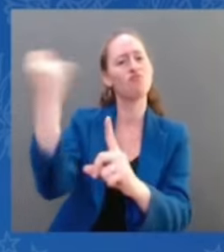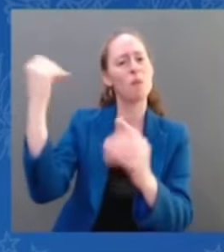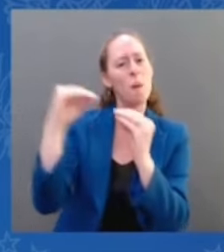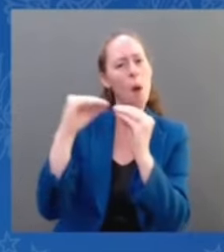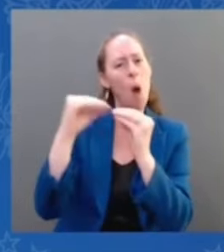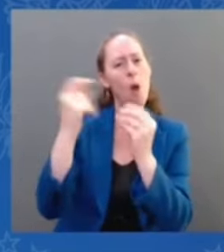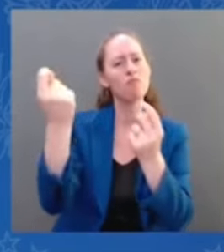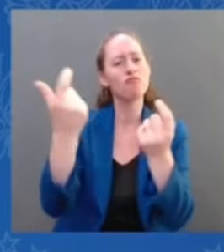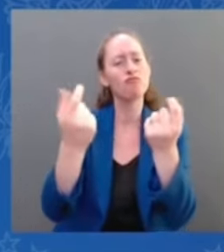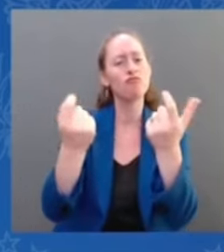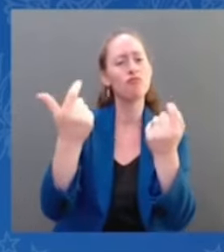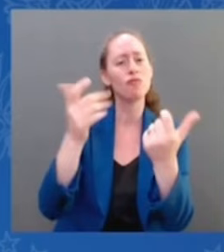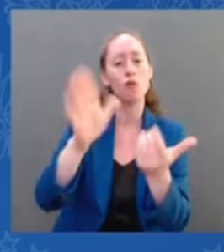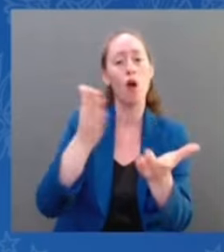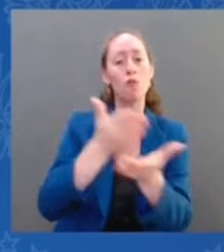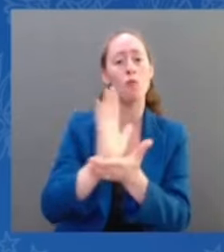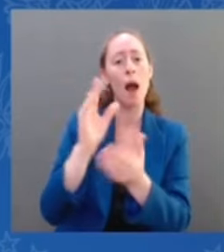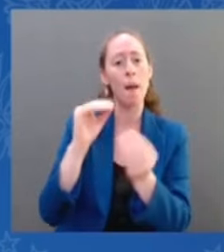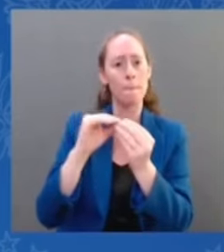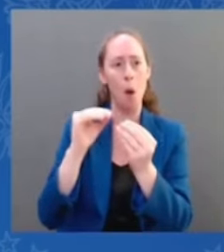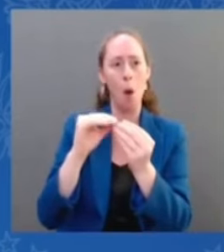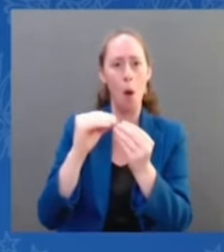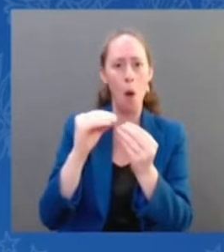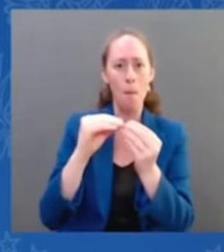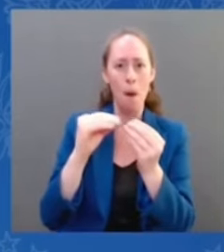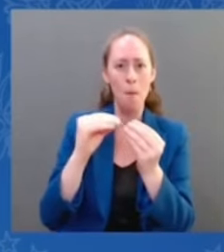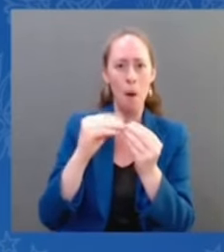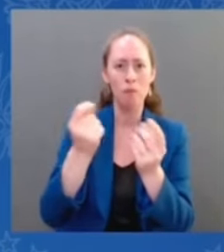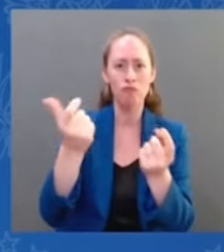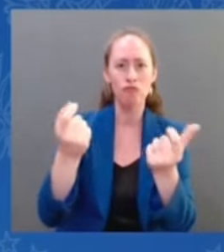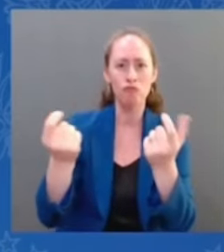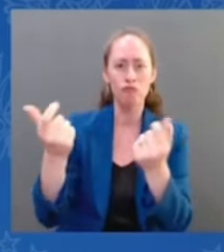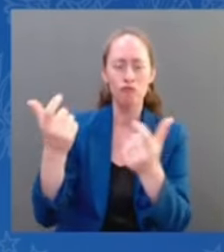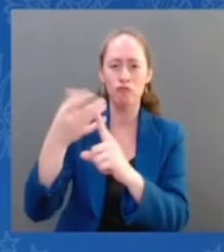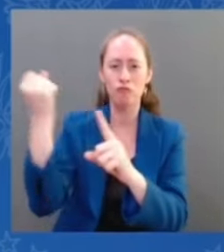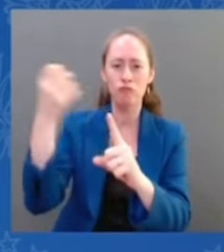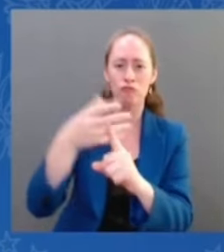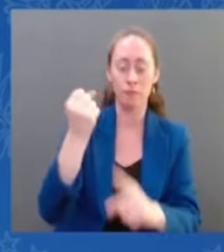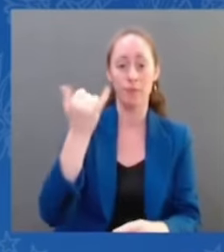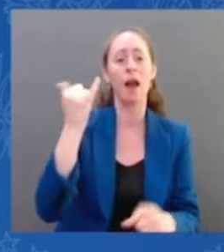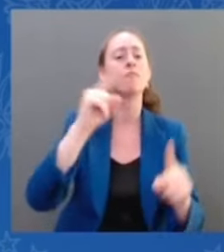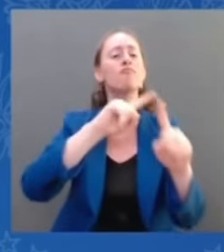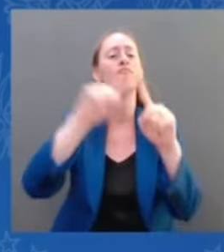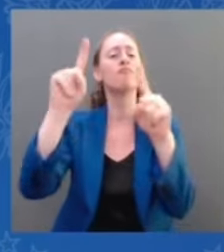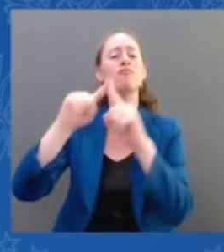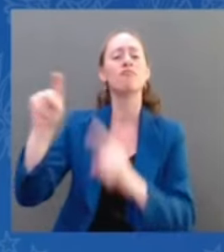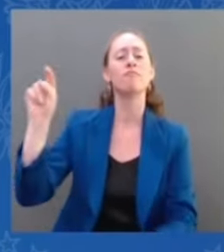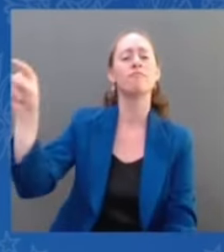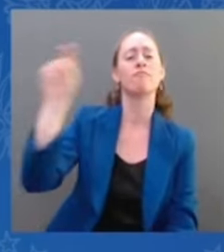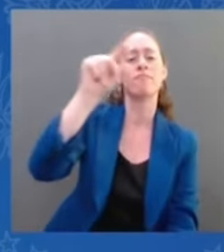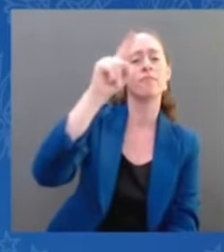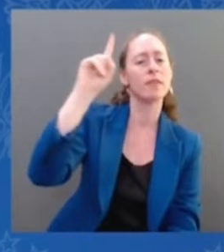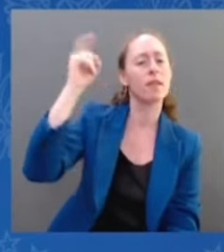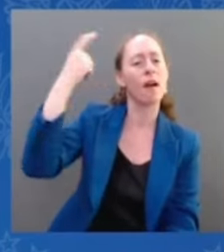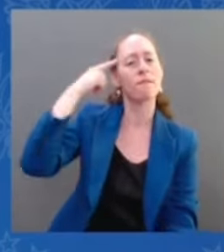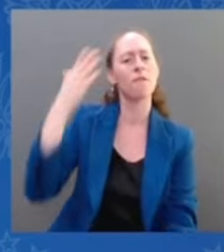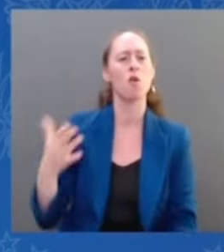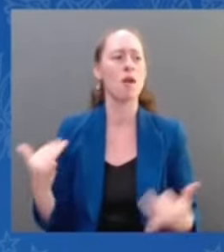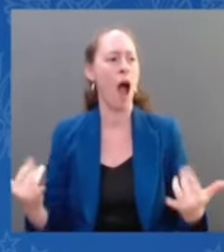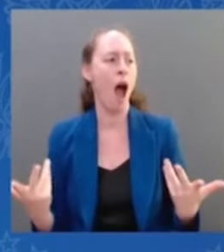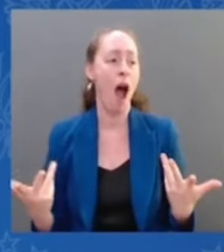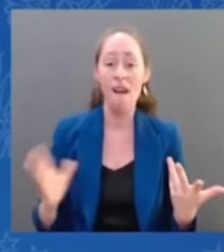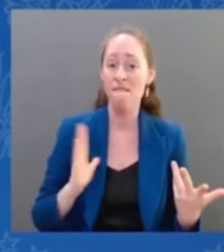Republican governors and state legislators have taken the court's decision as a green light to impose some of the harshest and most restrictive laws